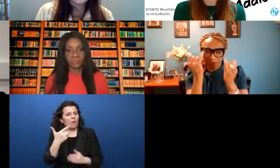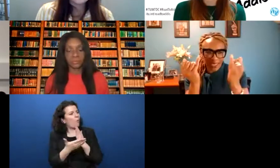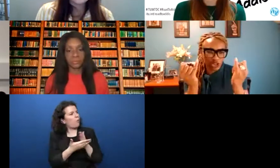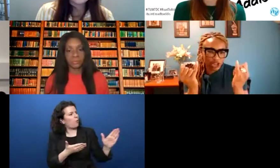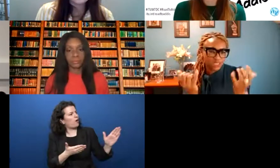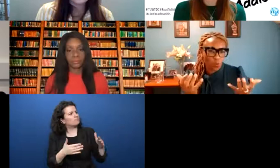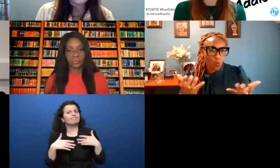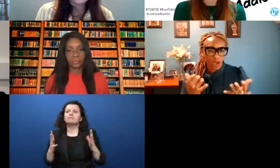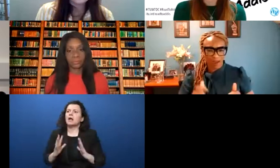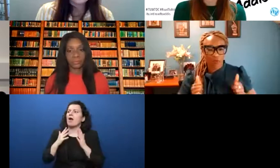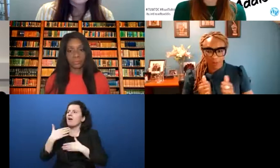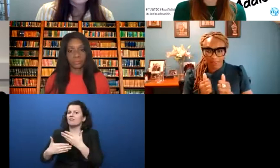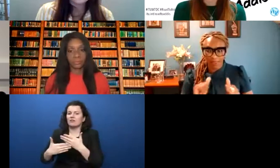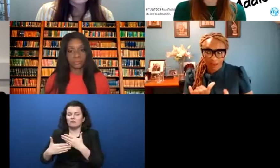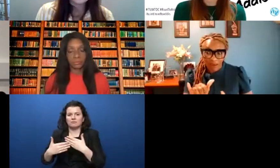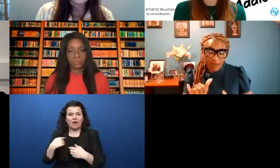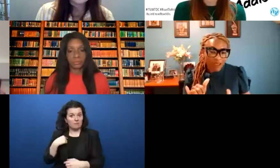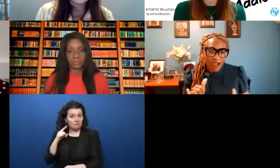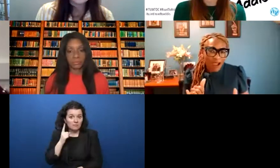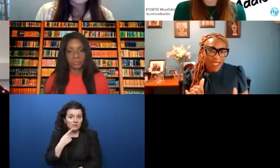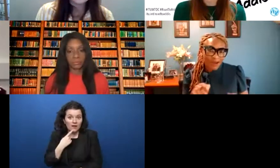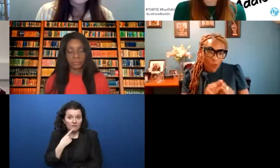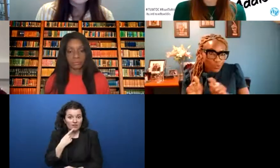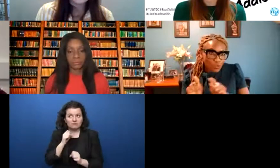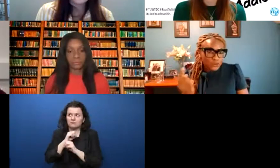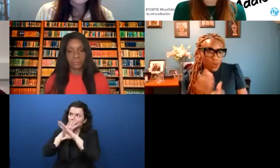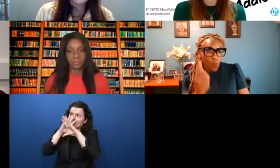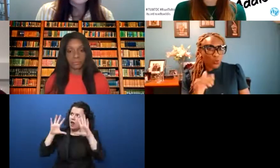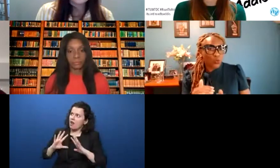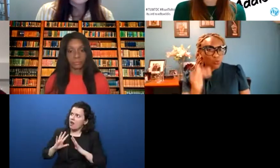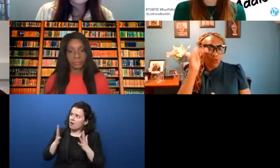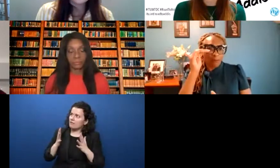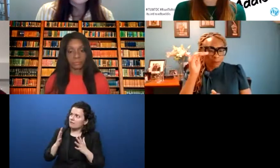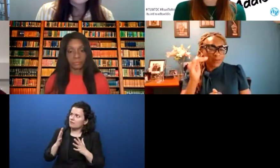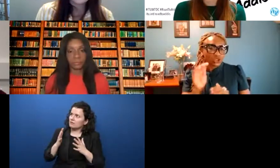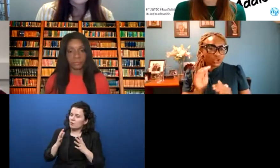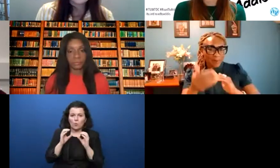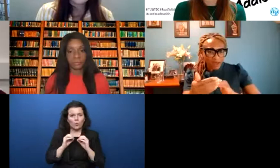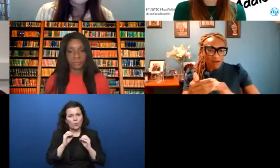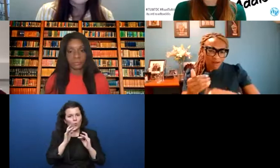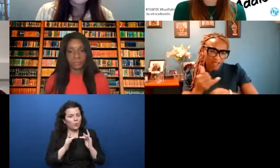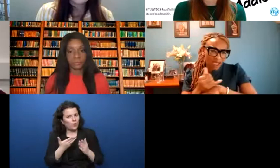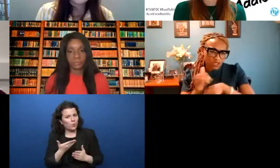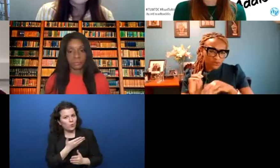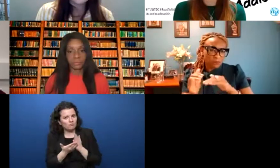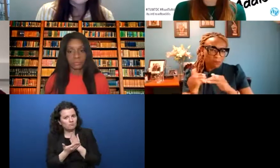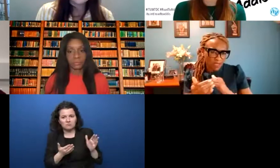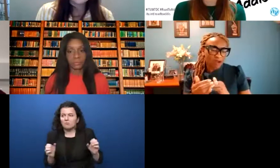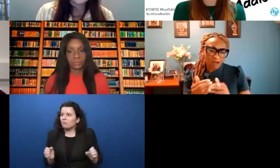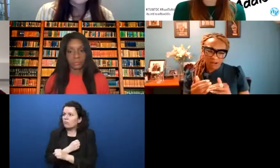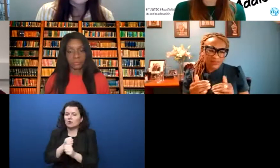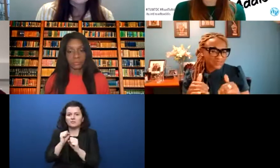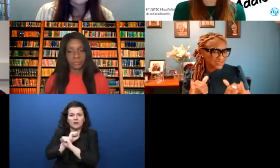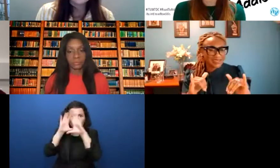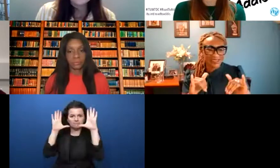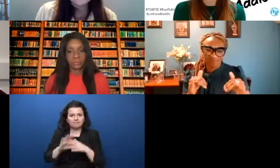that is so striking to me. I can't imagine life without these tools. And also, I grew up